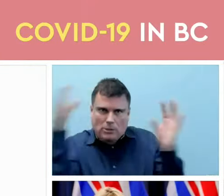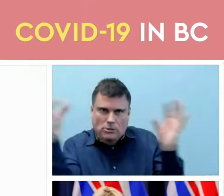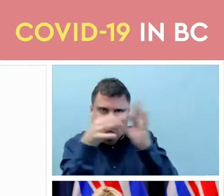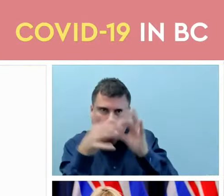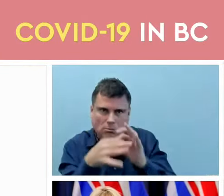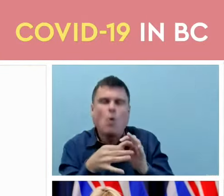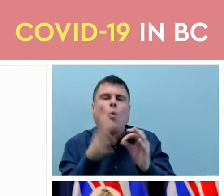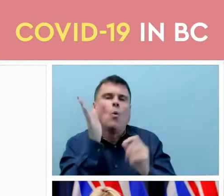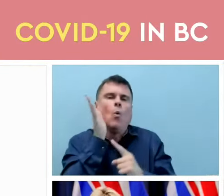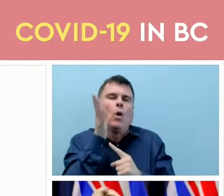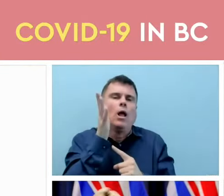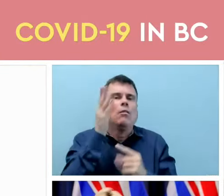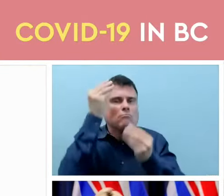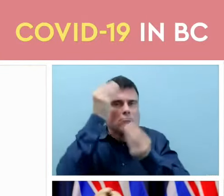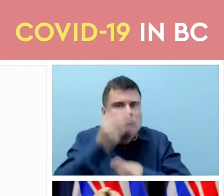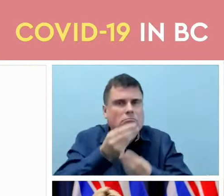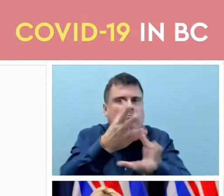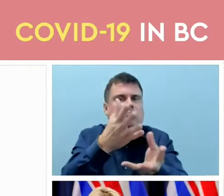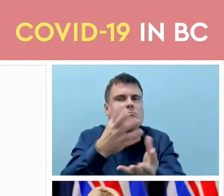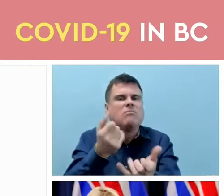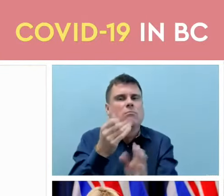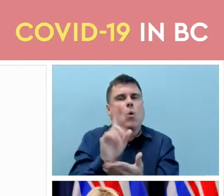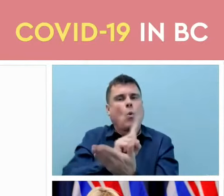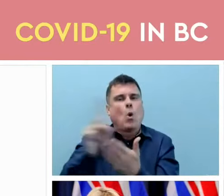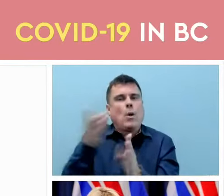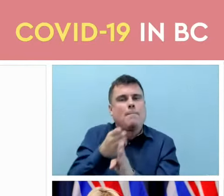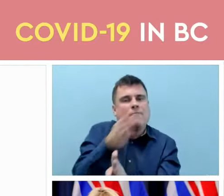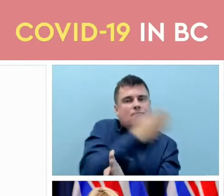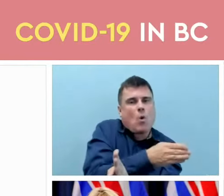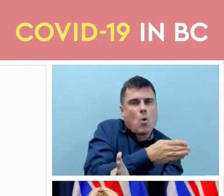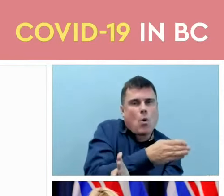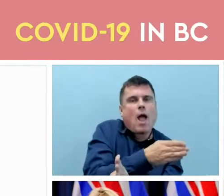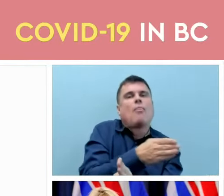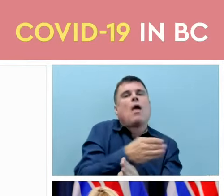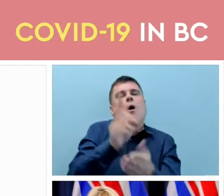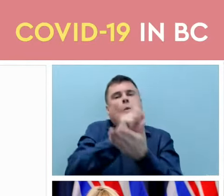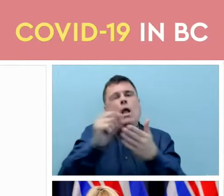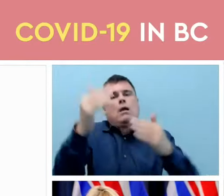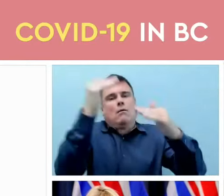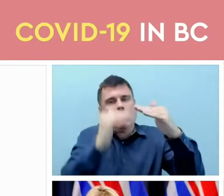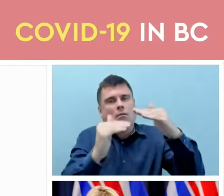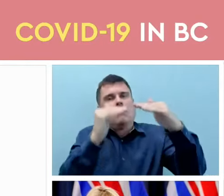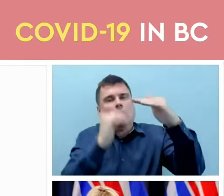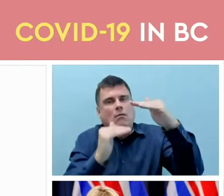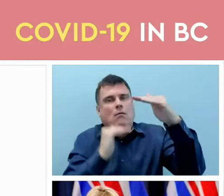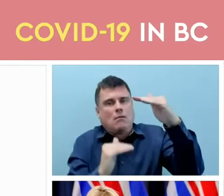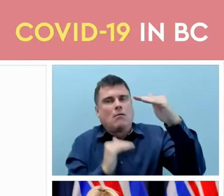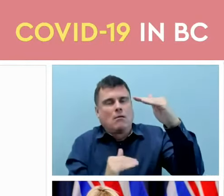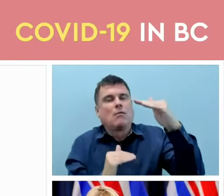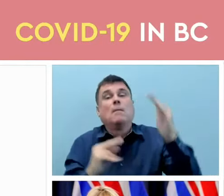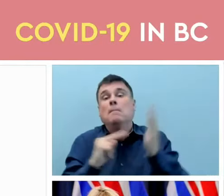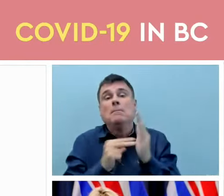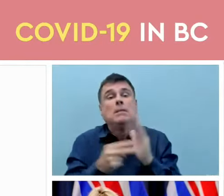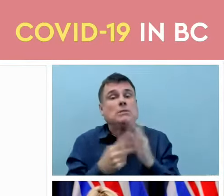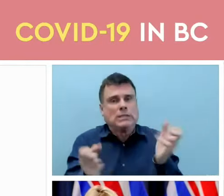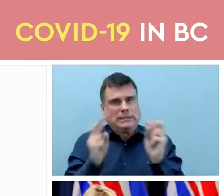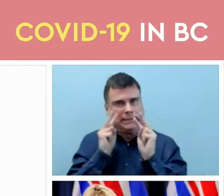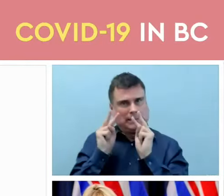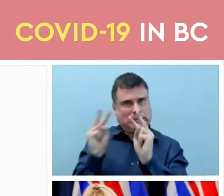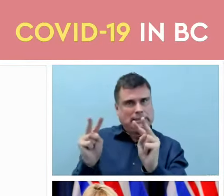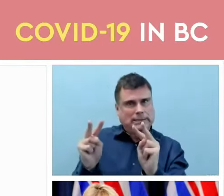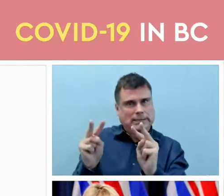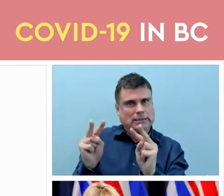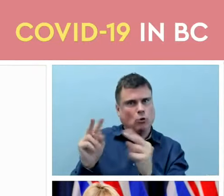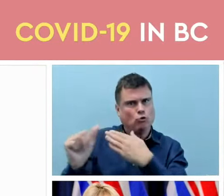the previous week to get people a better sense of what we expect to see and what the risk profile is. We have,